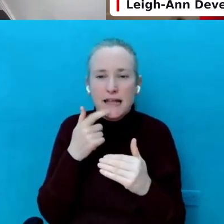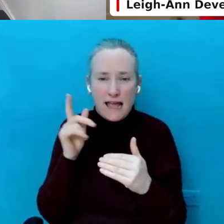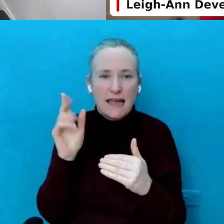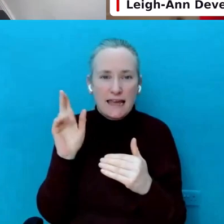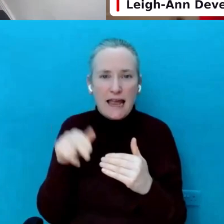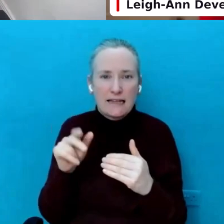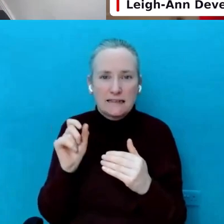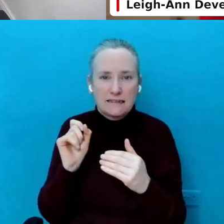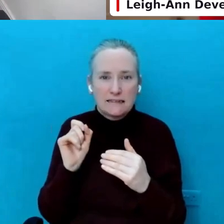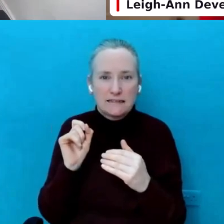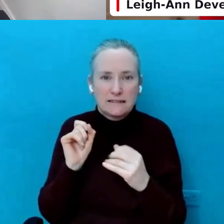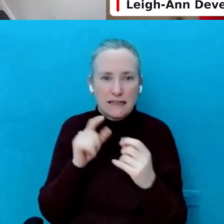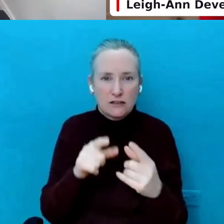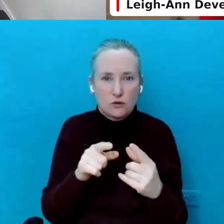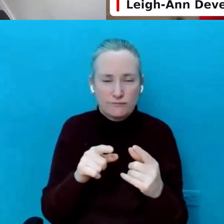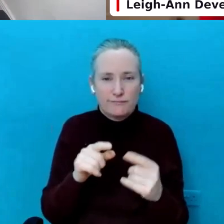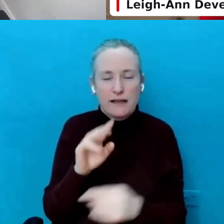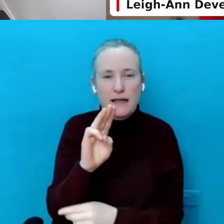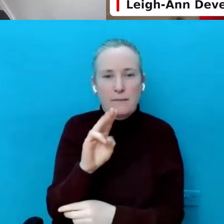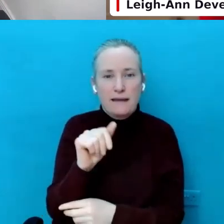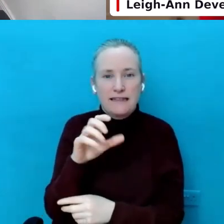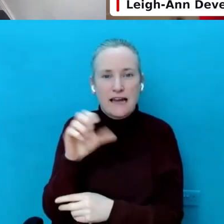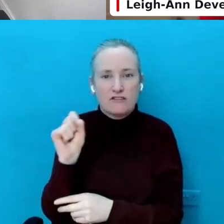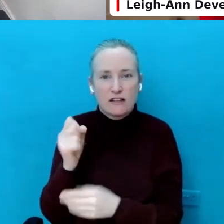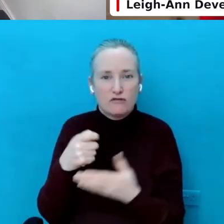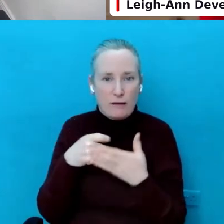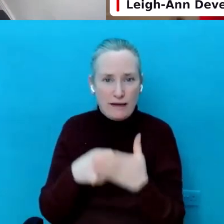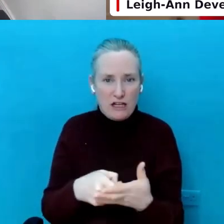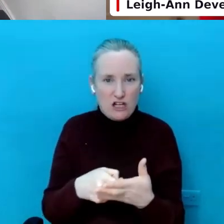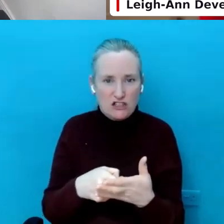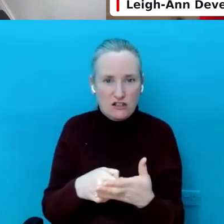pediatrics recommendations for those.